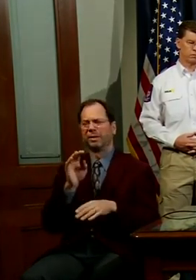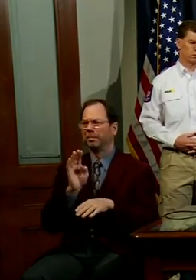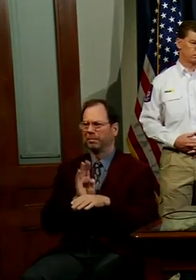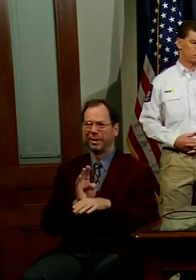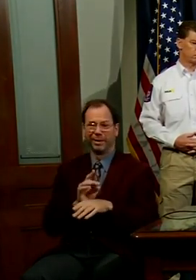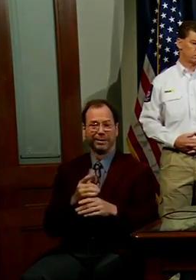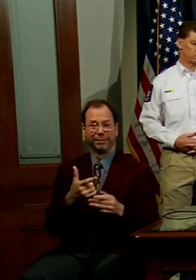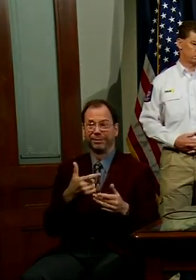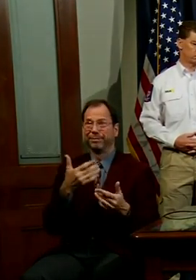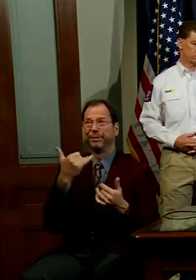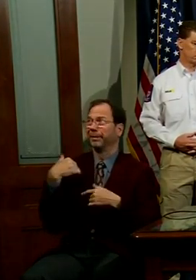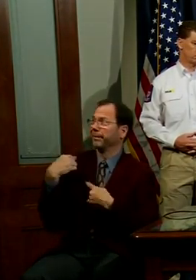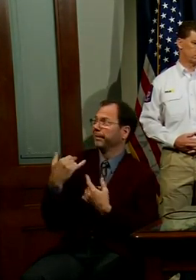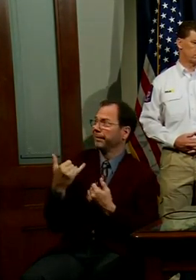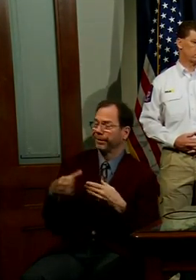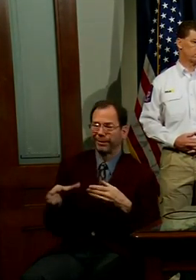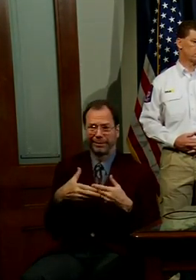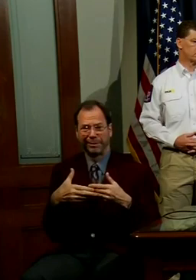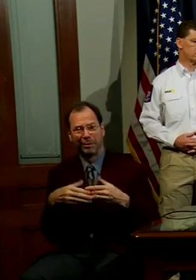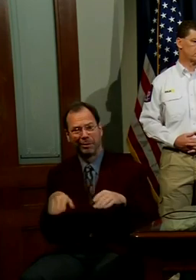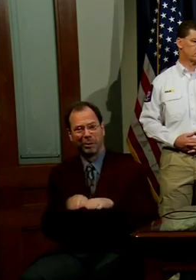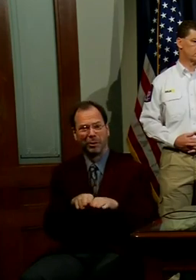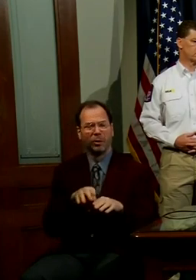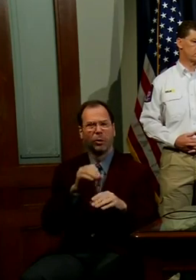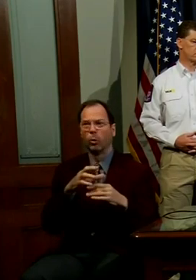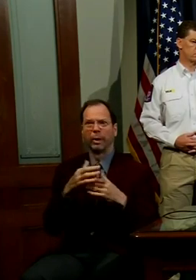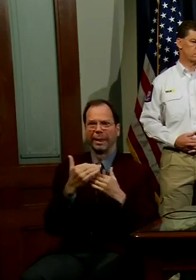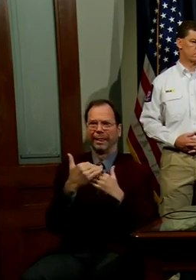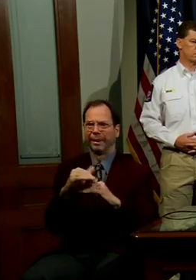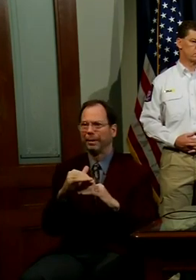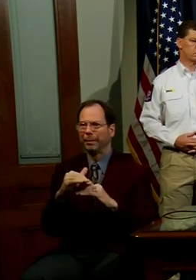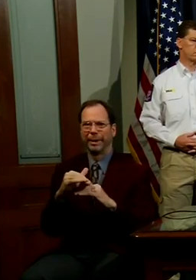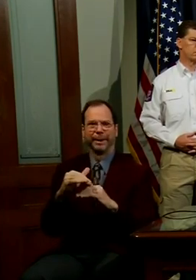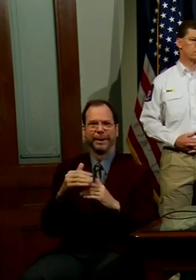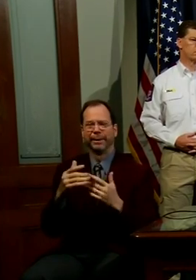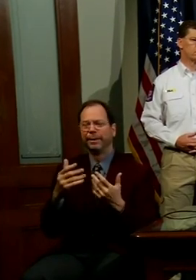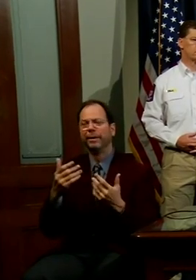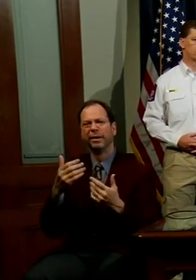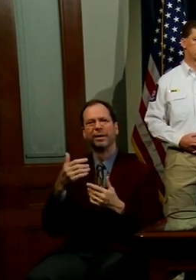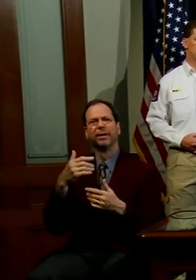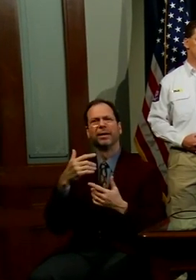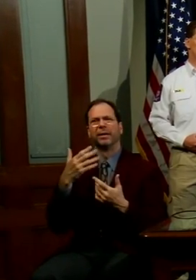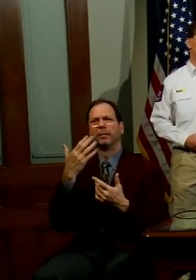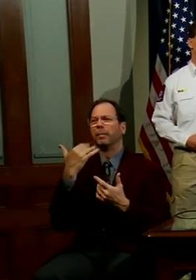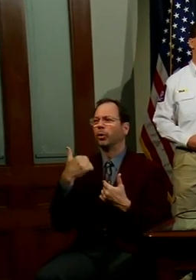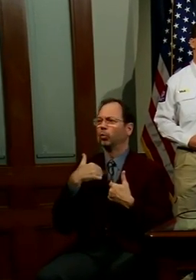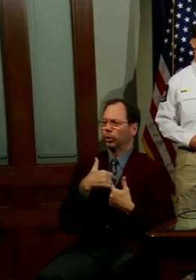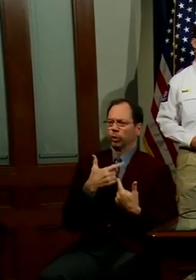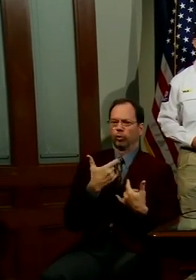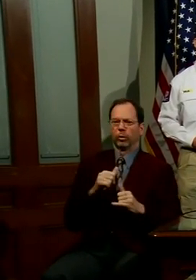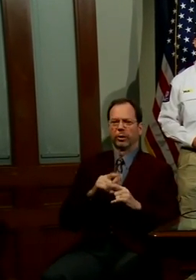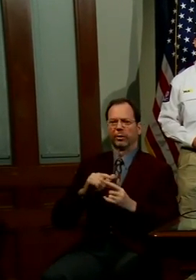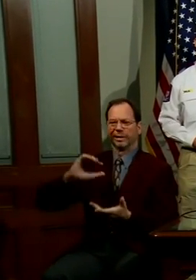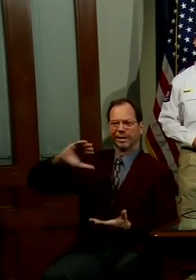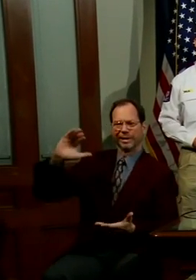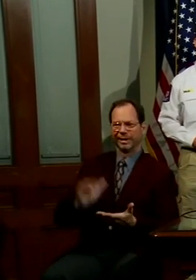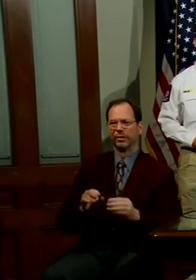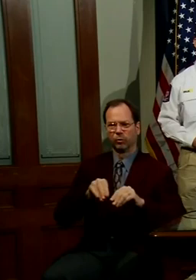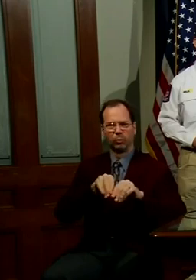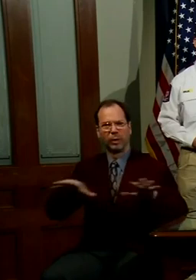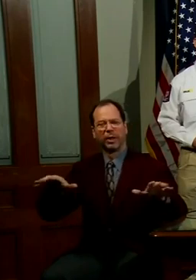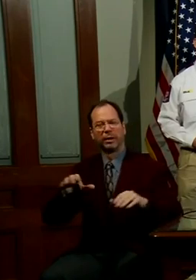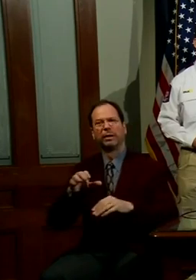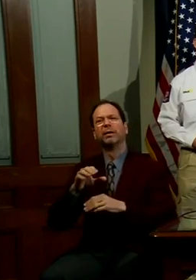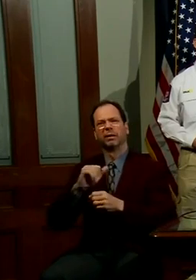be closed or drastically limited as a result of our efforts to prevent the spread of the coronavirus in the state of Texas.